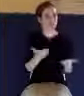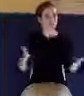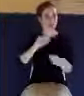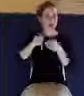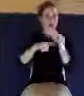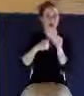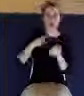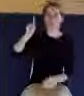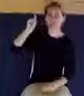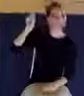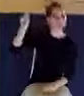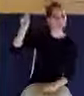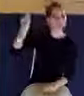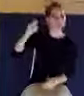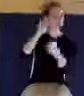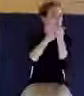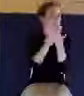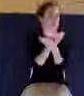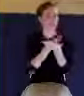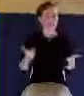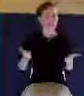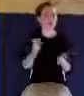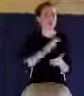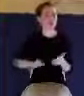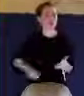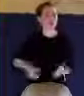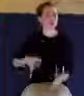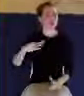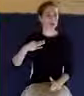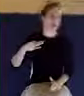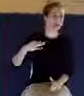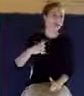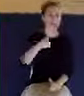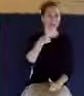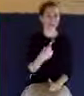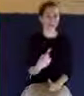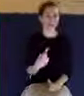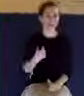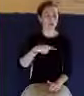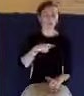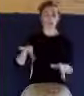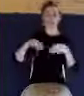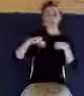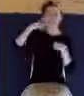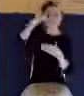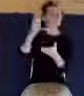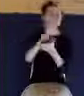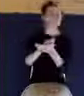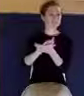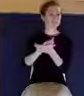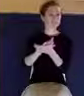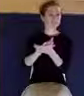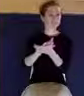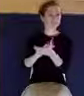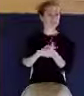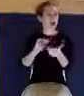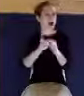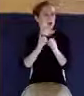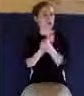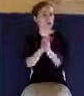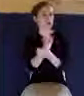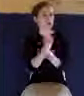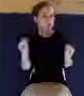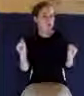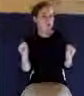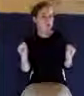that is implied in the claims of Christ. Some have taught that in order to be saved, all one has to do is just make some kind of intellectual